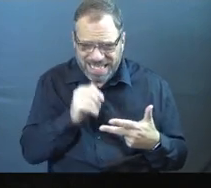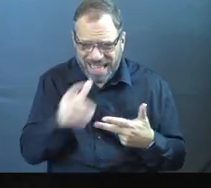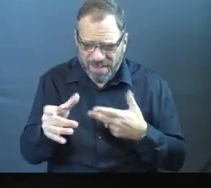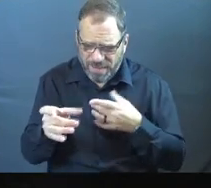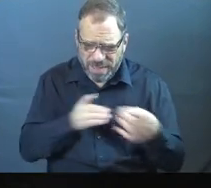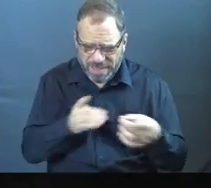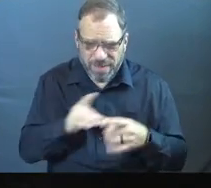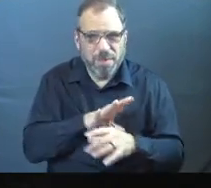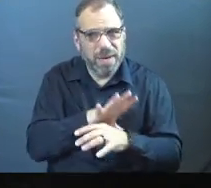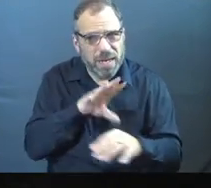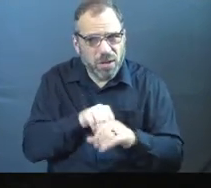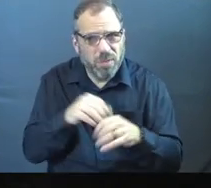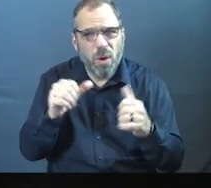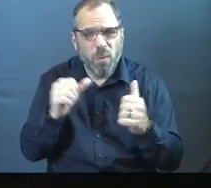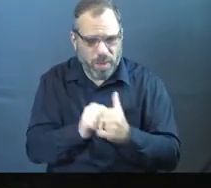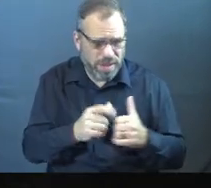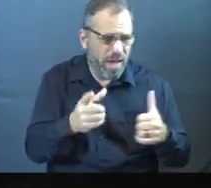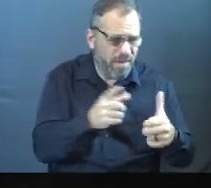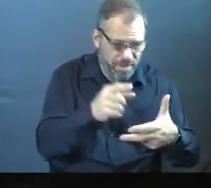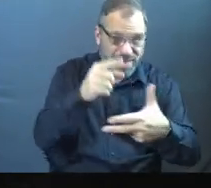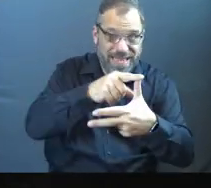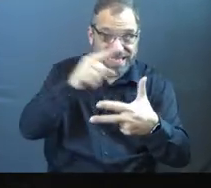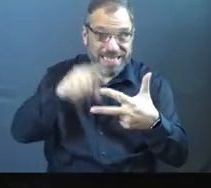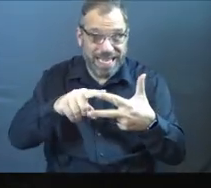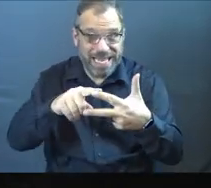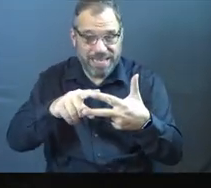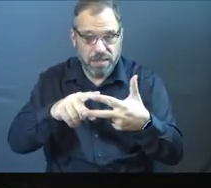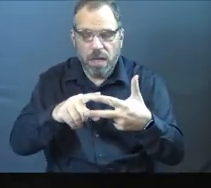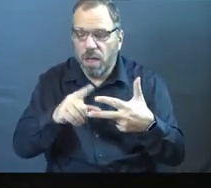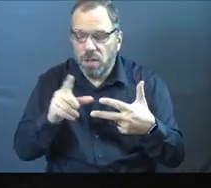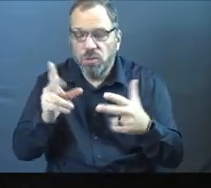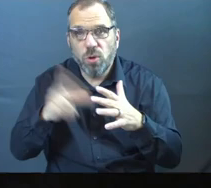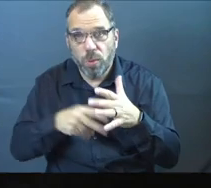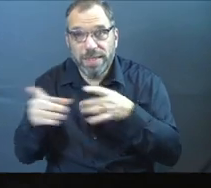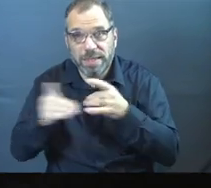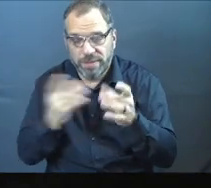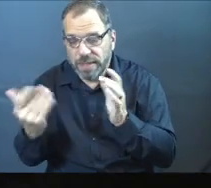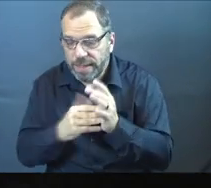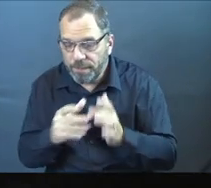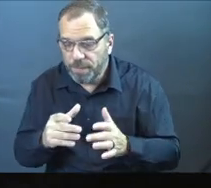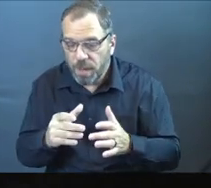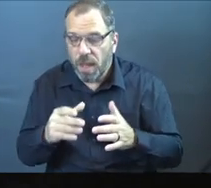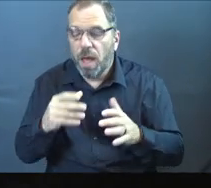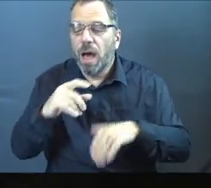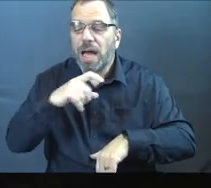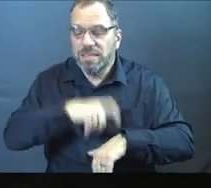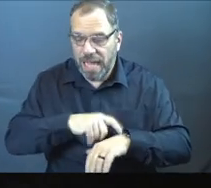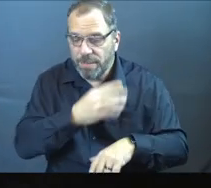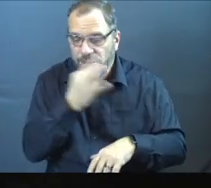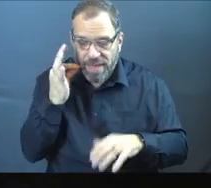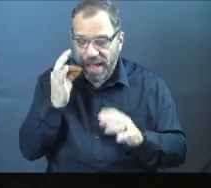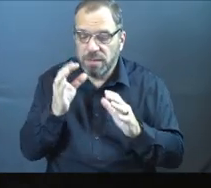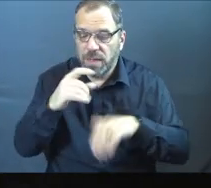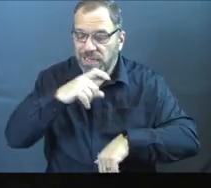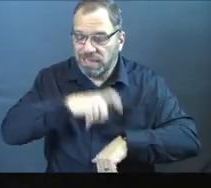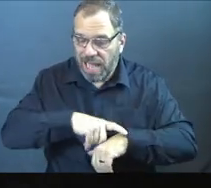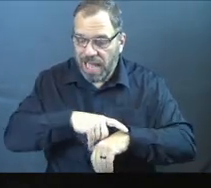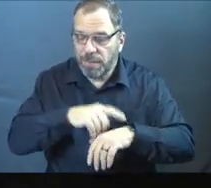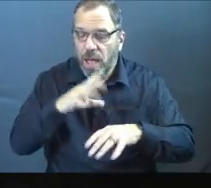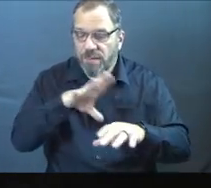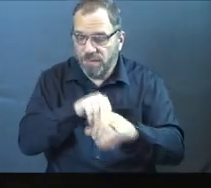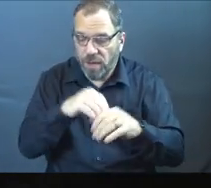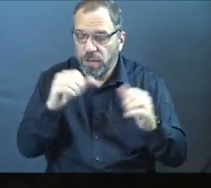definition, but I believe it's encompassed in both our first and second point. So let's read the definition one more time. A period of time, fasting is a period of time